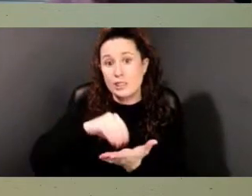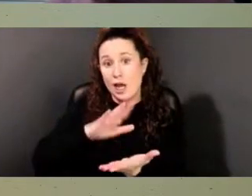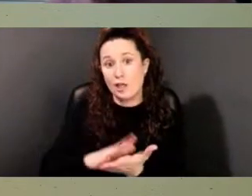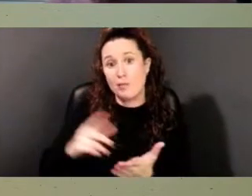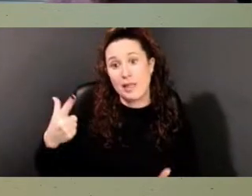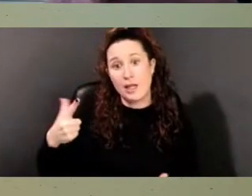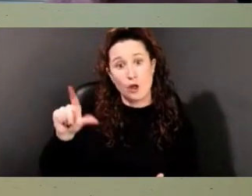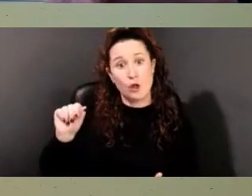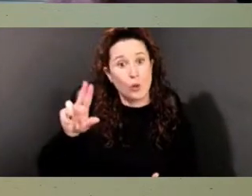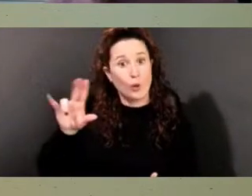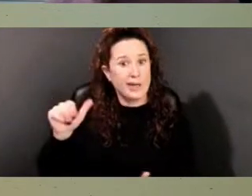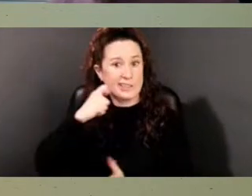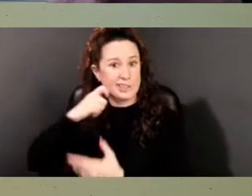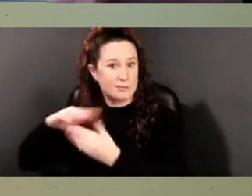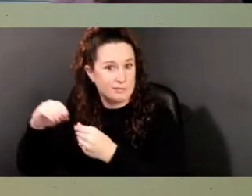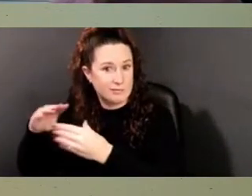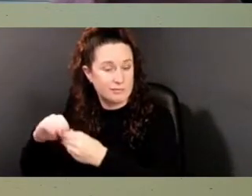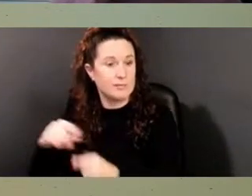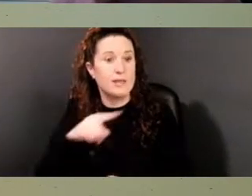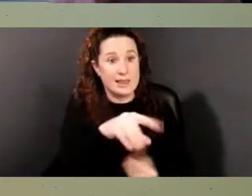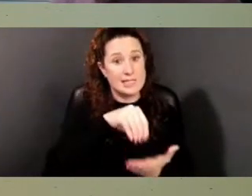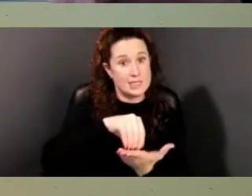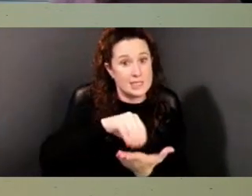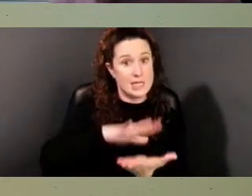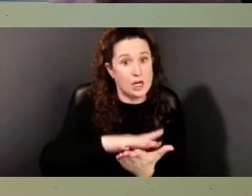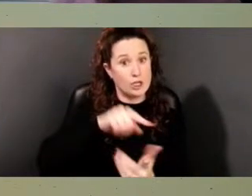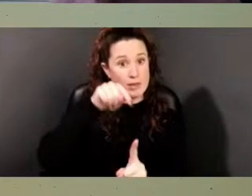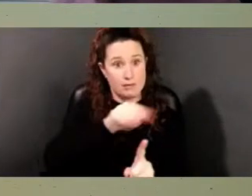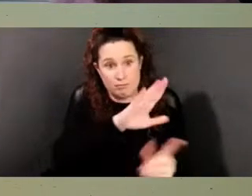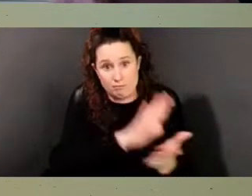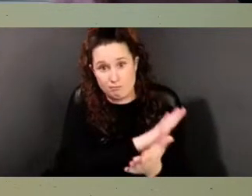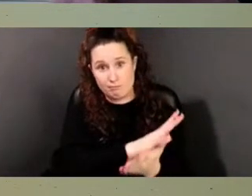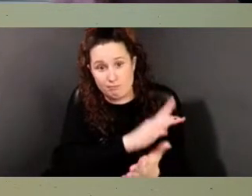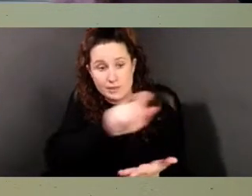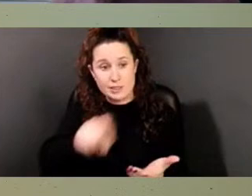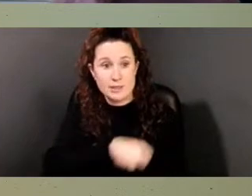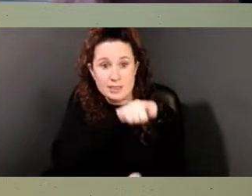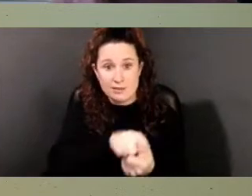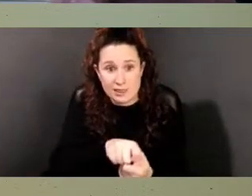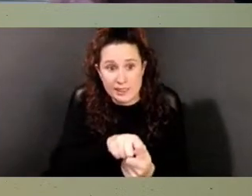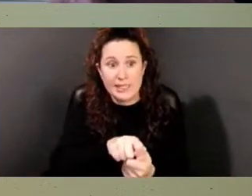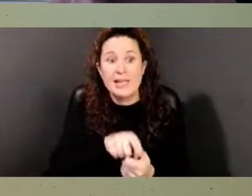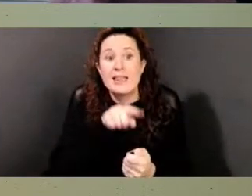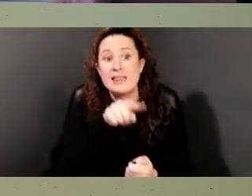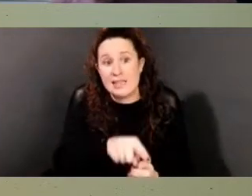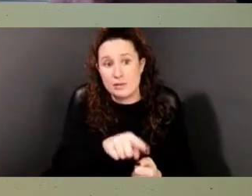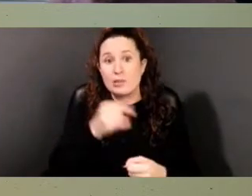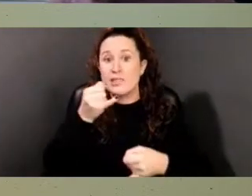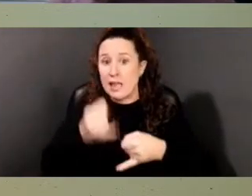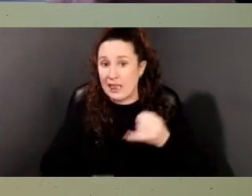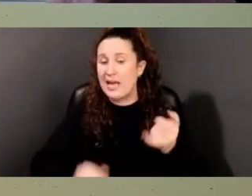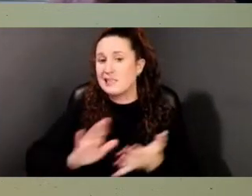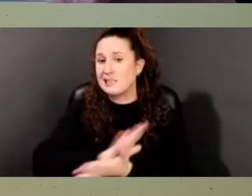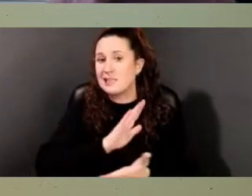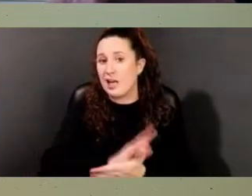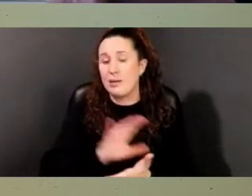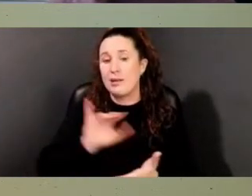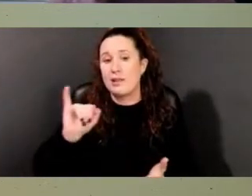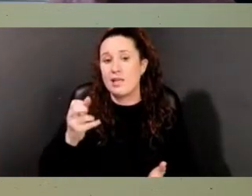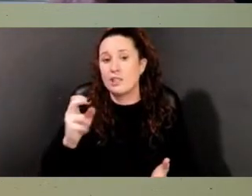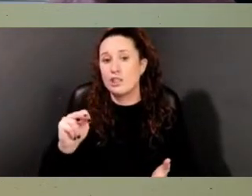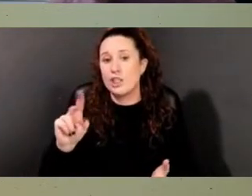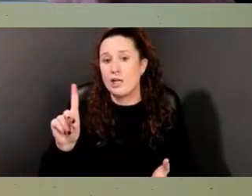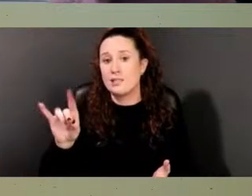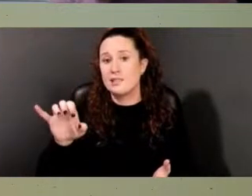about earlier. This one specifically is the last one that he used to free all of the people he enslaved in